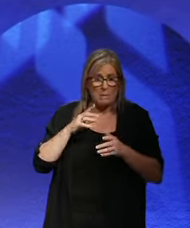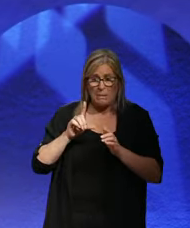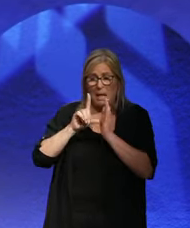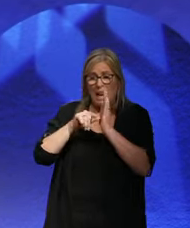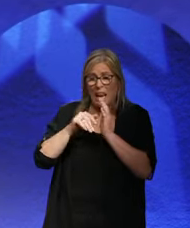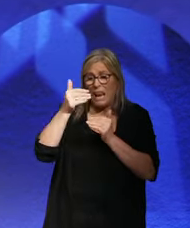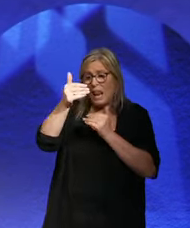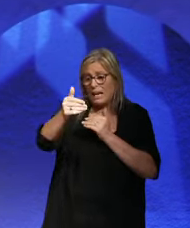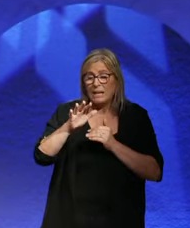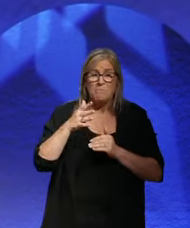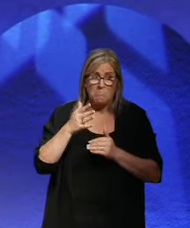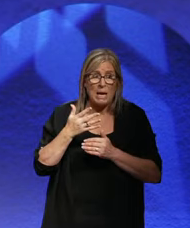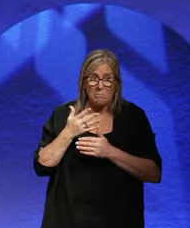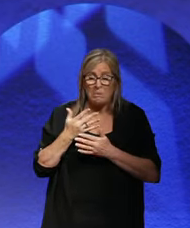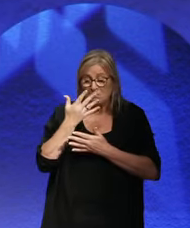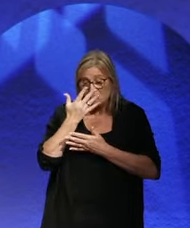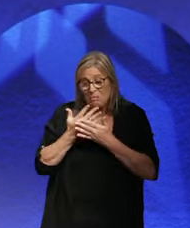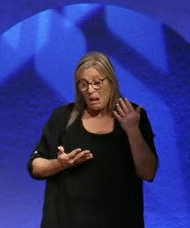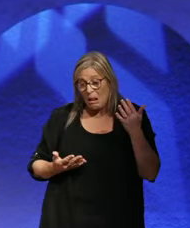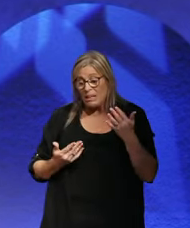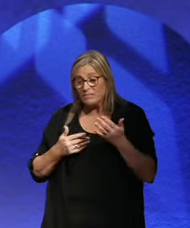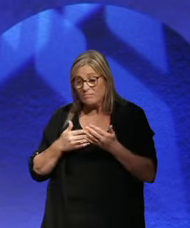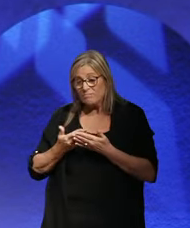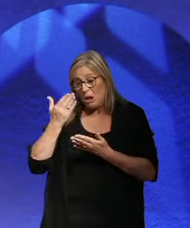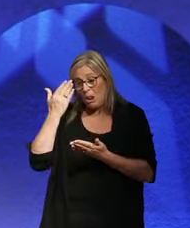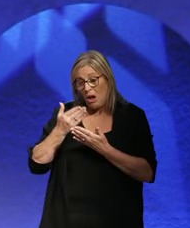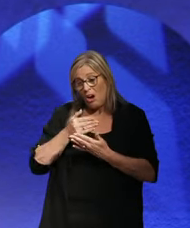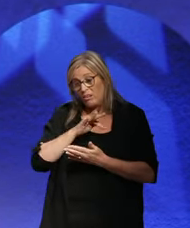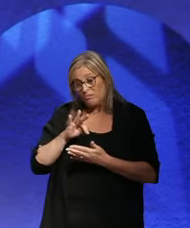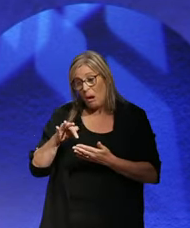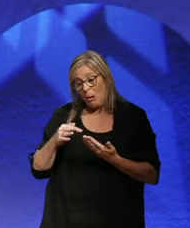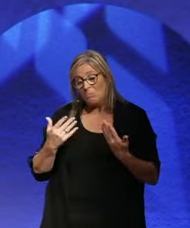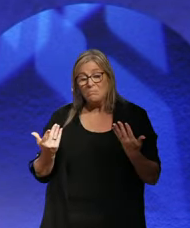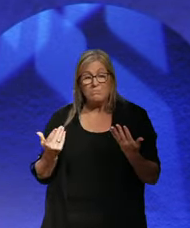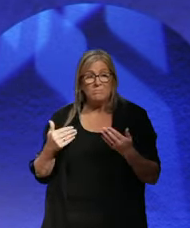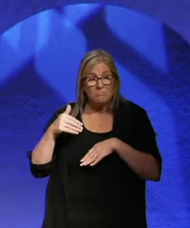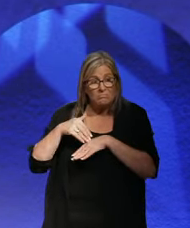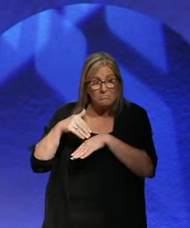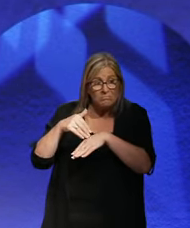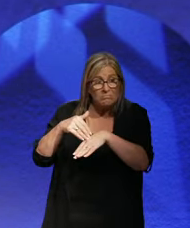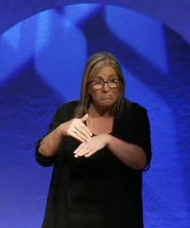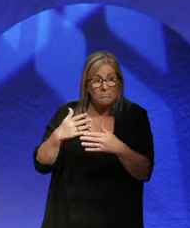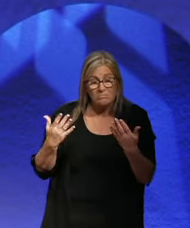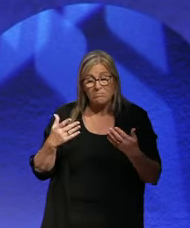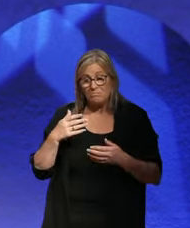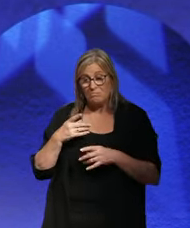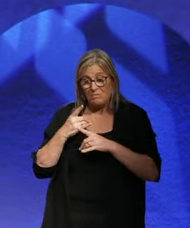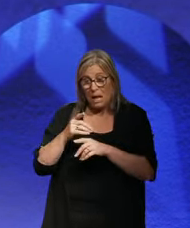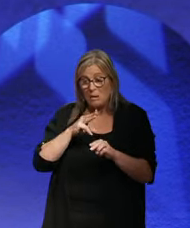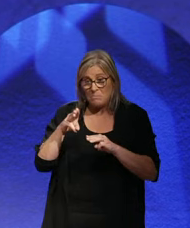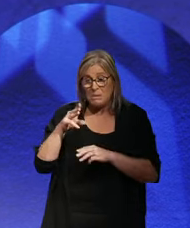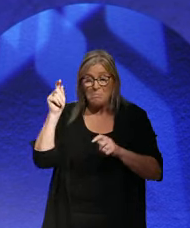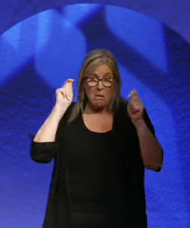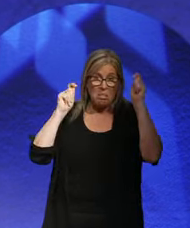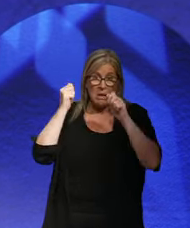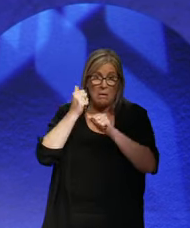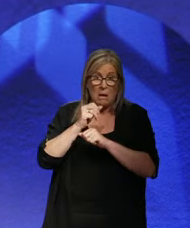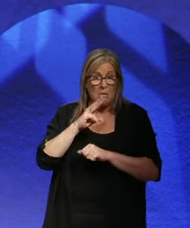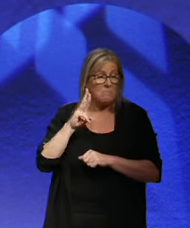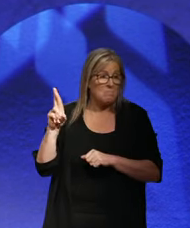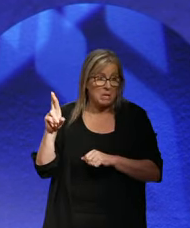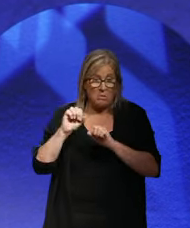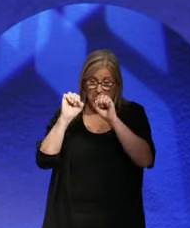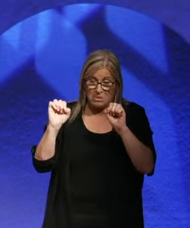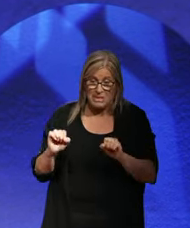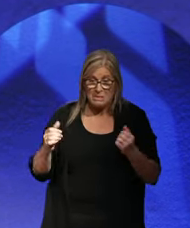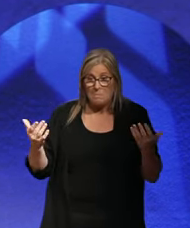lesson, isn't it? The lesson of that period maybe resonated with people to make them think of proportional representation system.